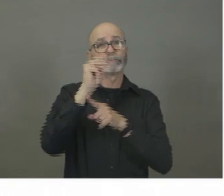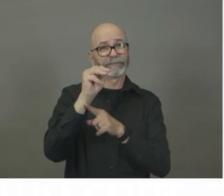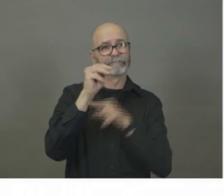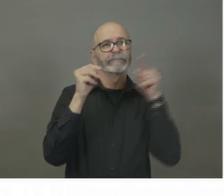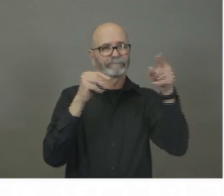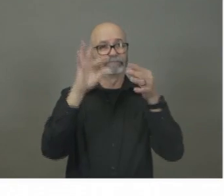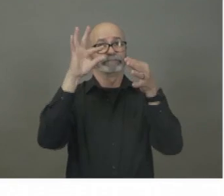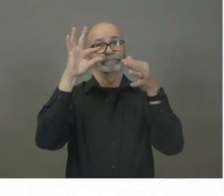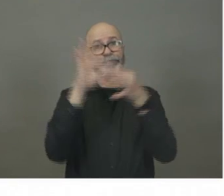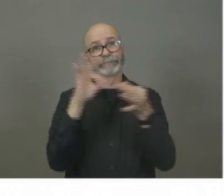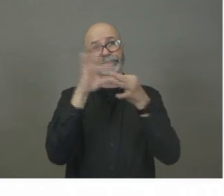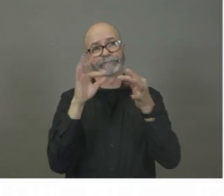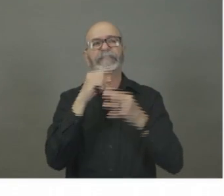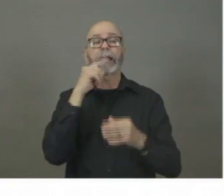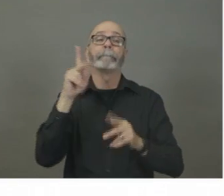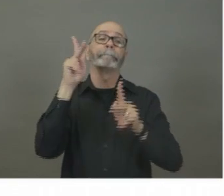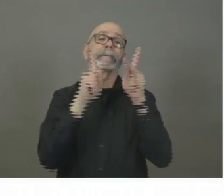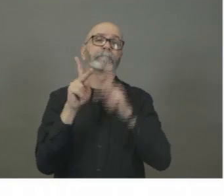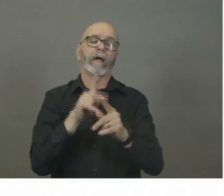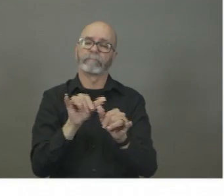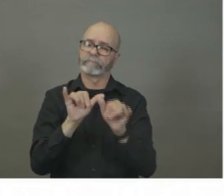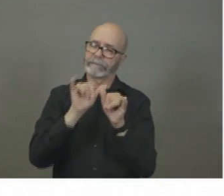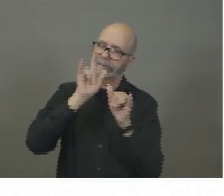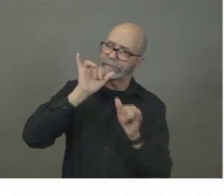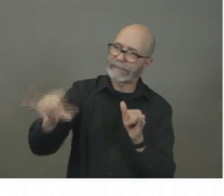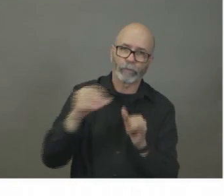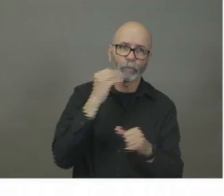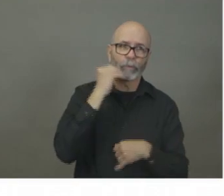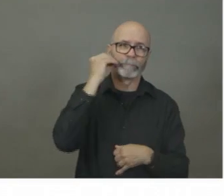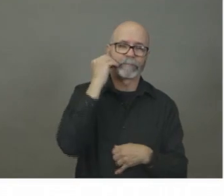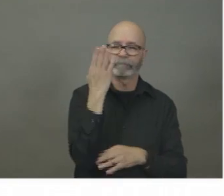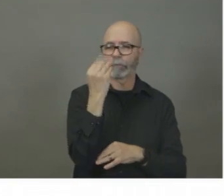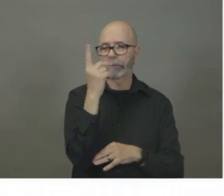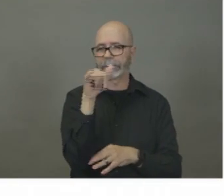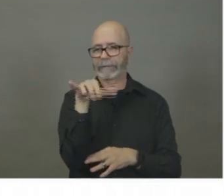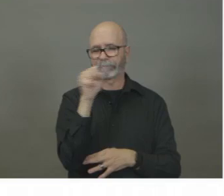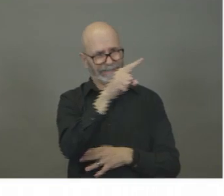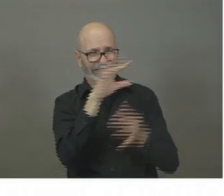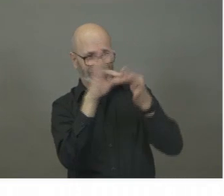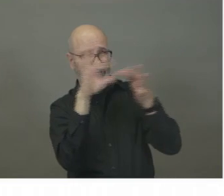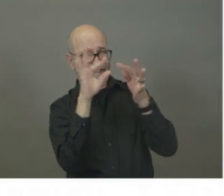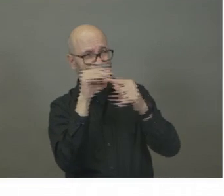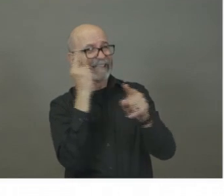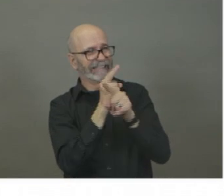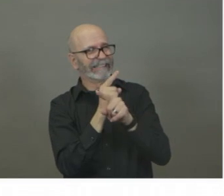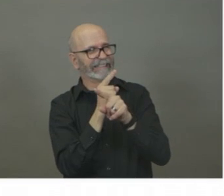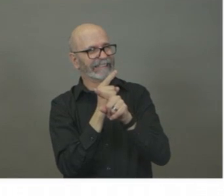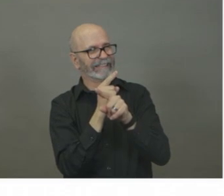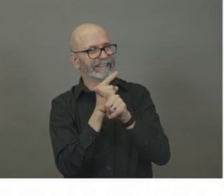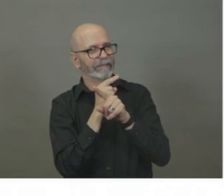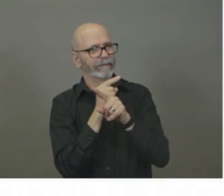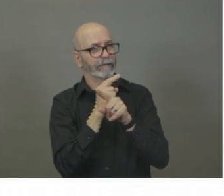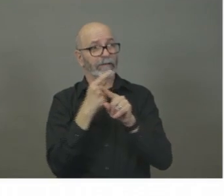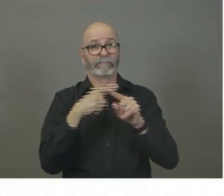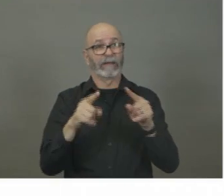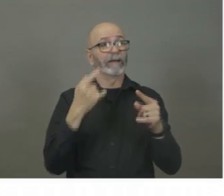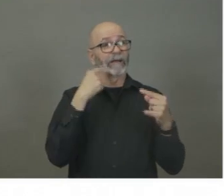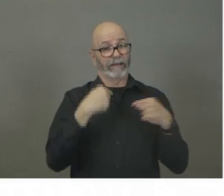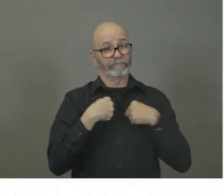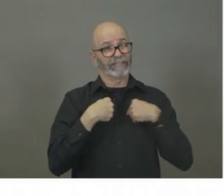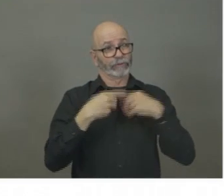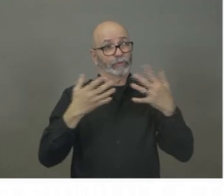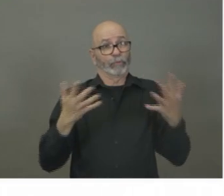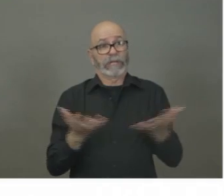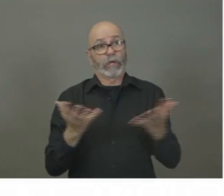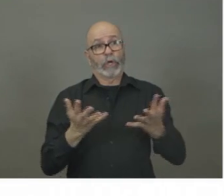uh, self-isolating after they've returned. Uh, I'm getting reports that a small group of people from, I'm down here in Shelburne County, uh,